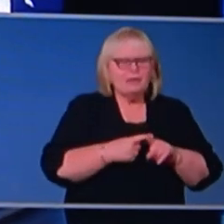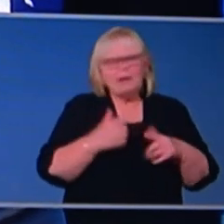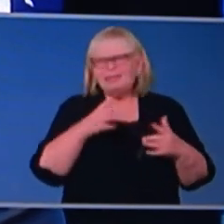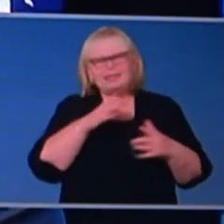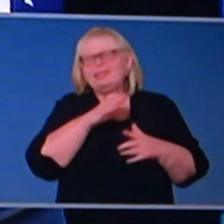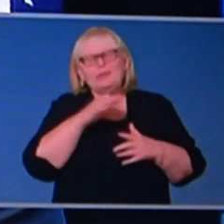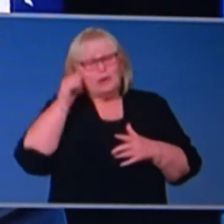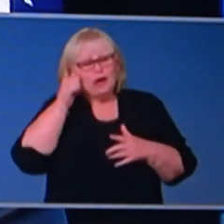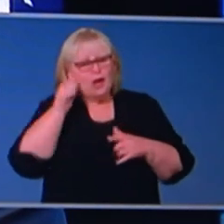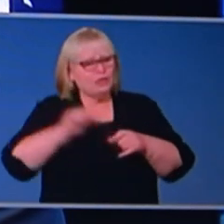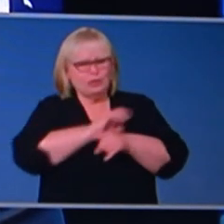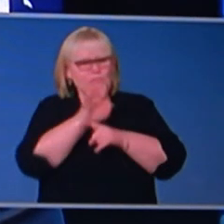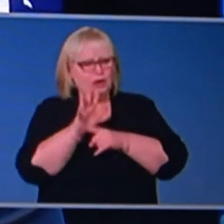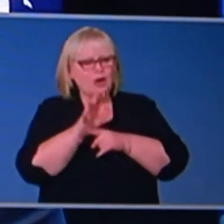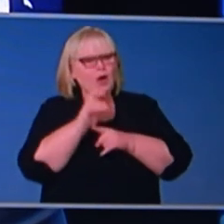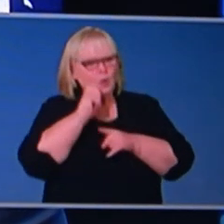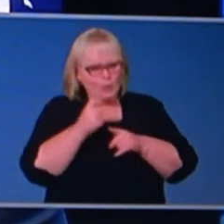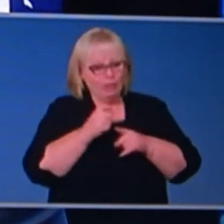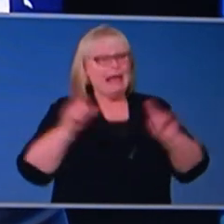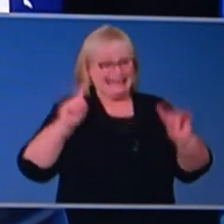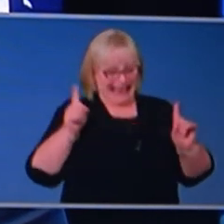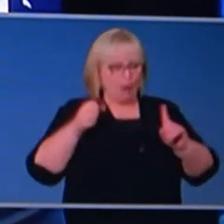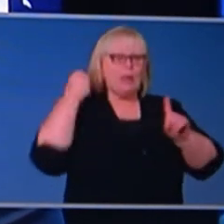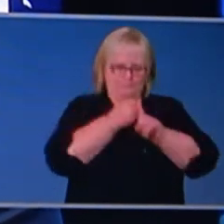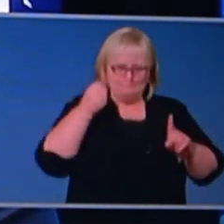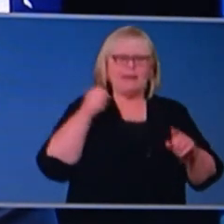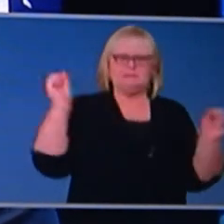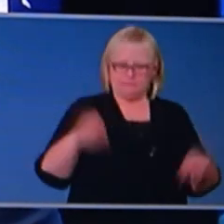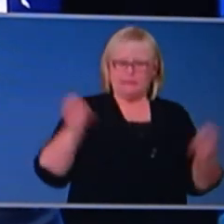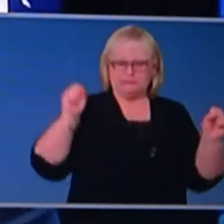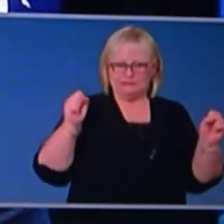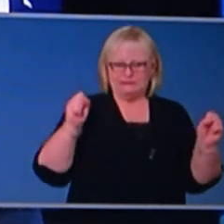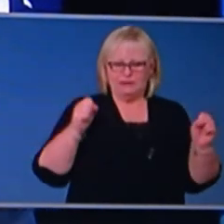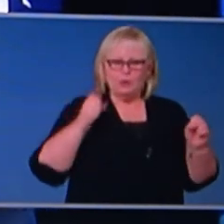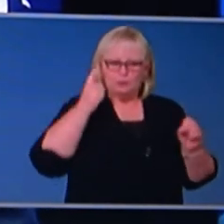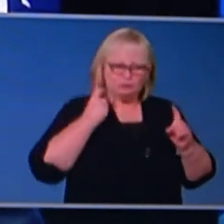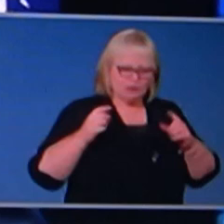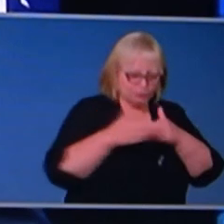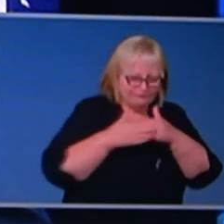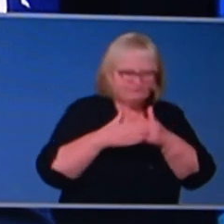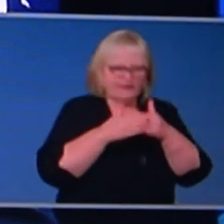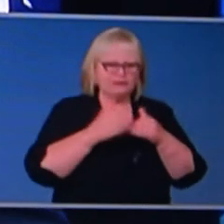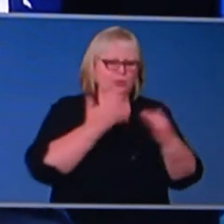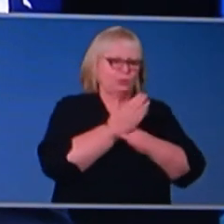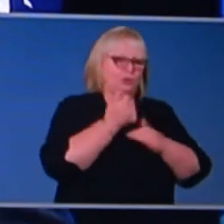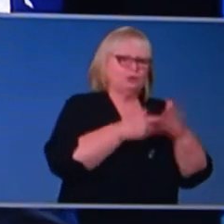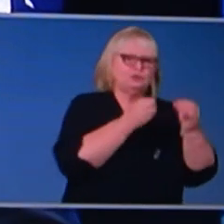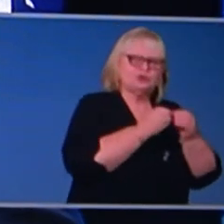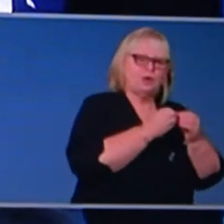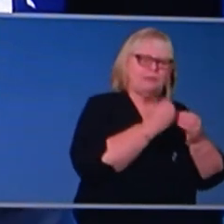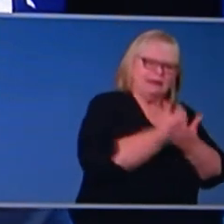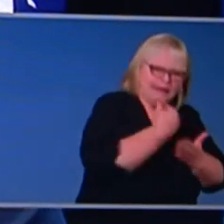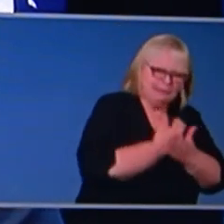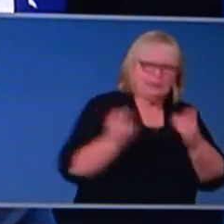the coronavirus will have its immediate impact, which is what we are addressing through JobKeeper and JobSeeker and, uh, the